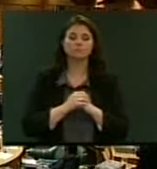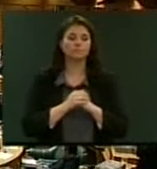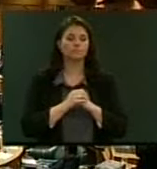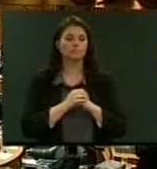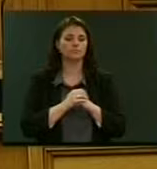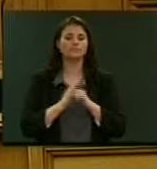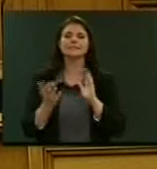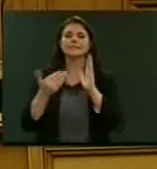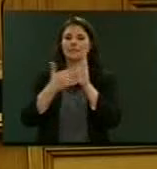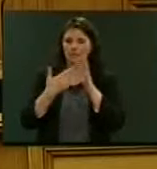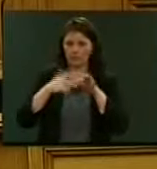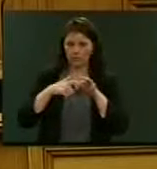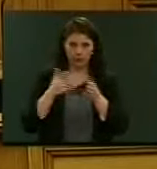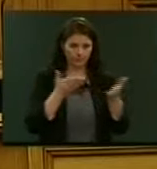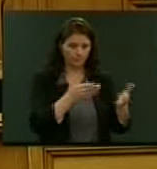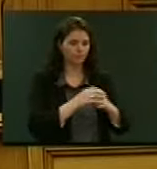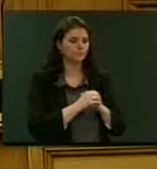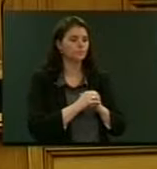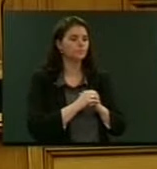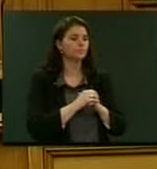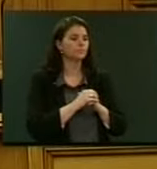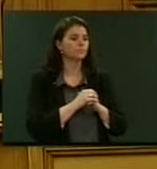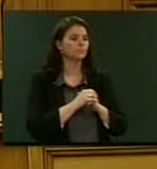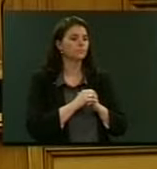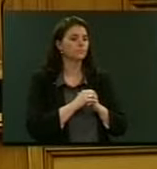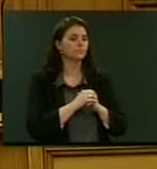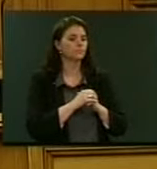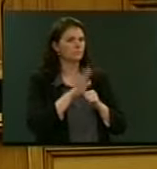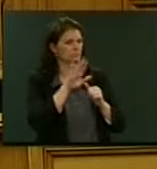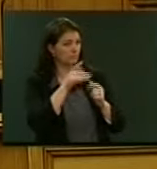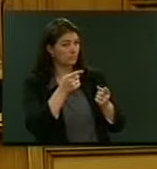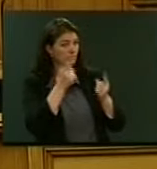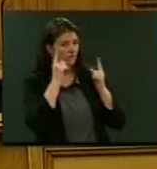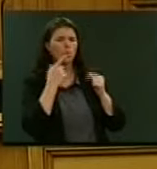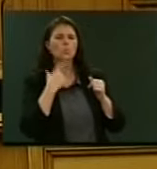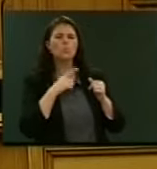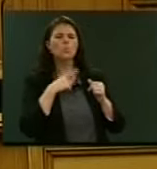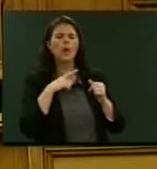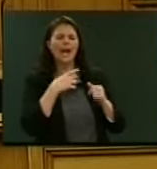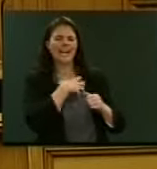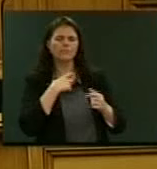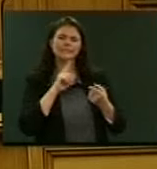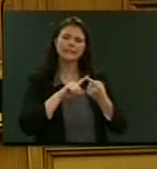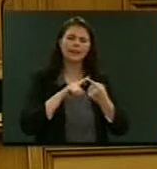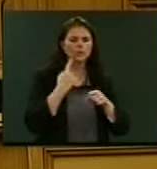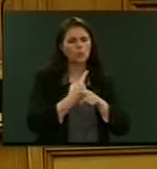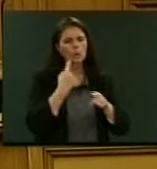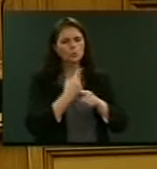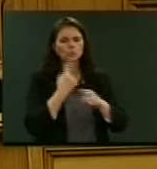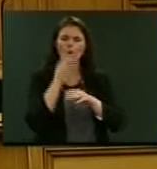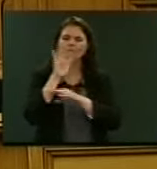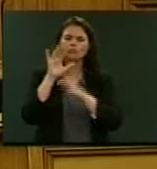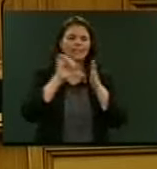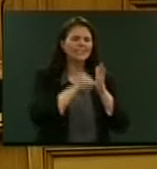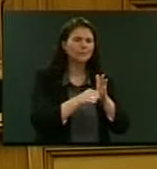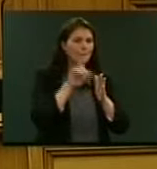Supplementary question, Andrew Williams. Thank you, Mr Speaker. To the Minister, why does the Government continue to talk of foreign investment when most